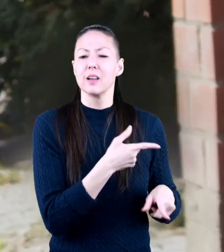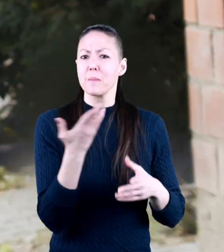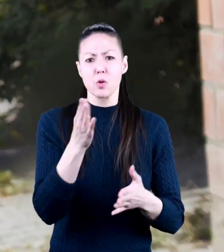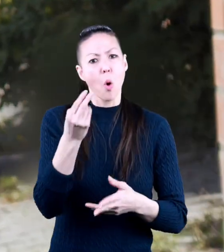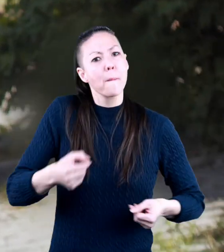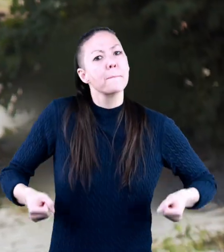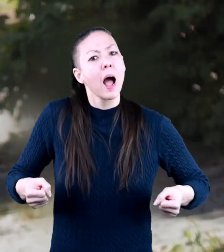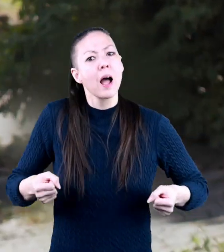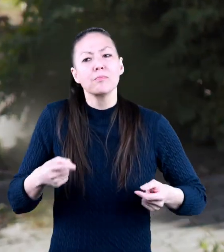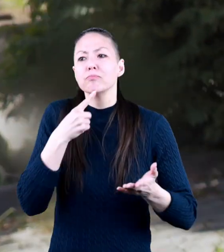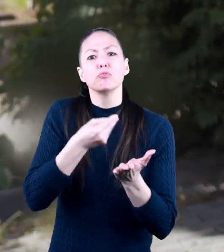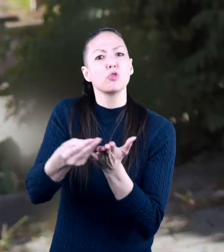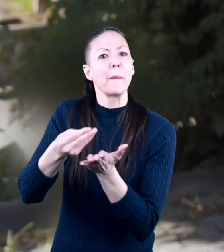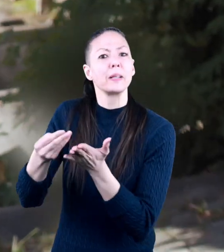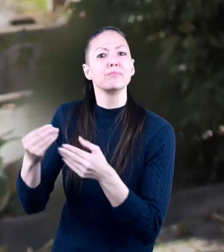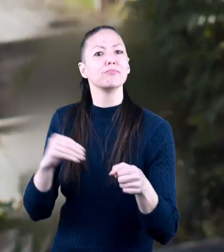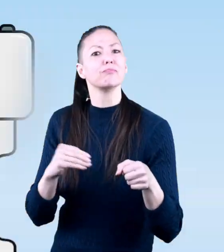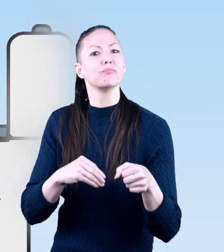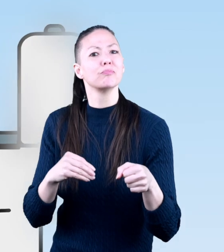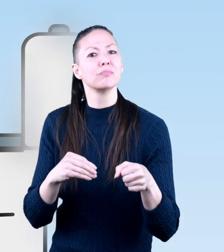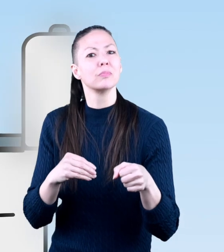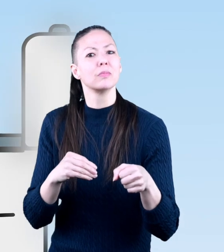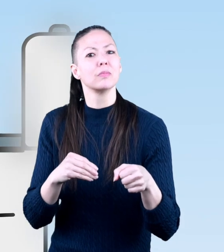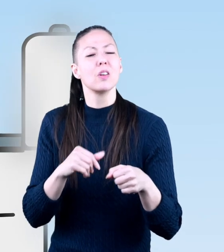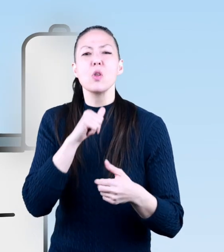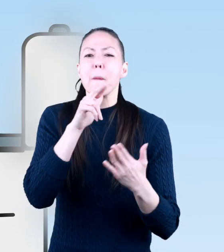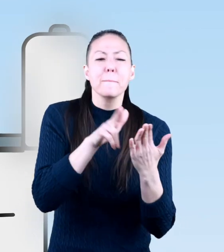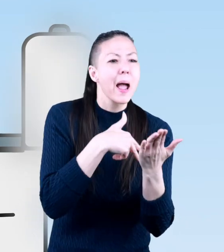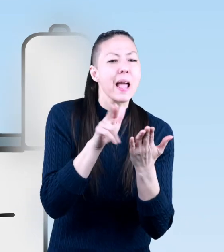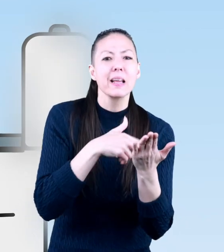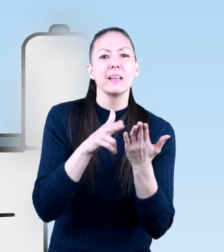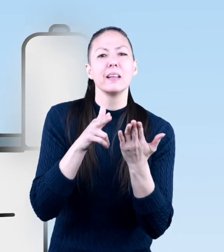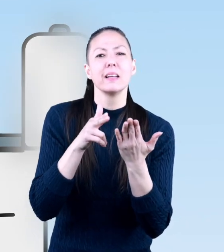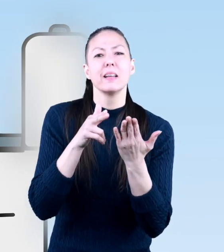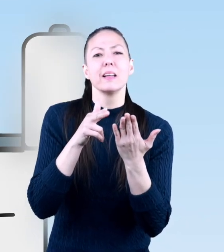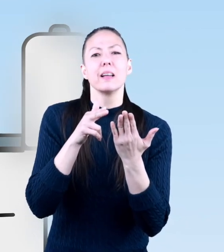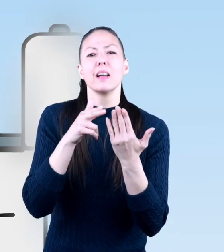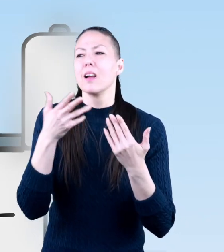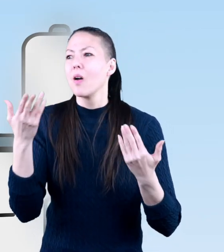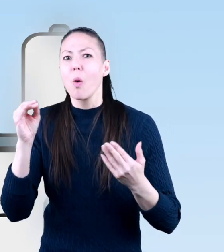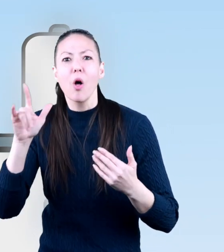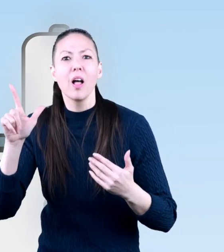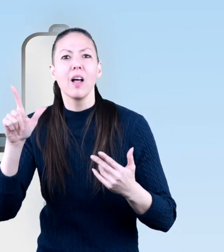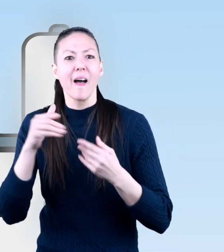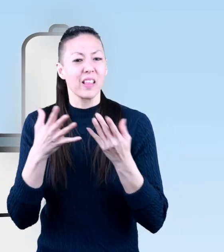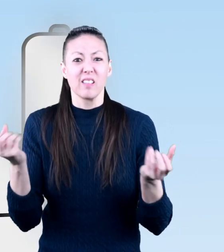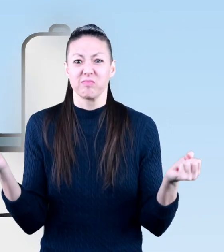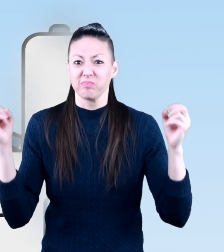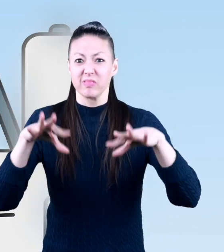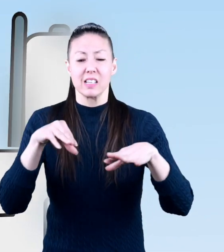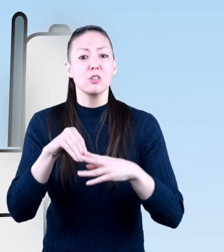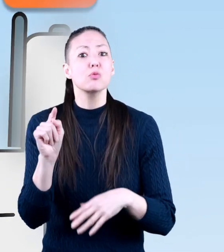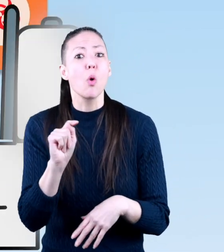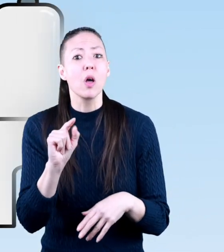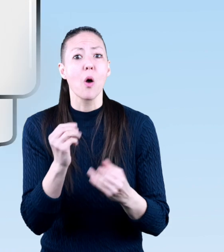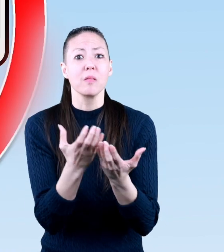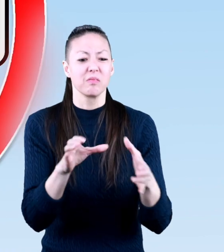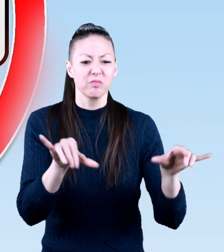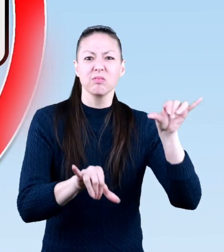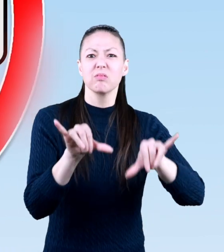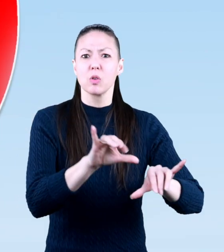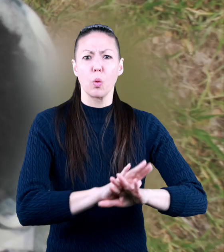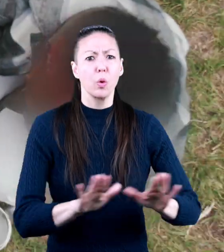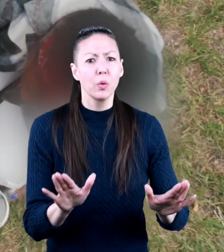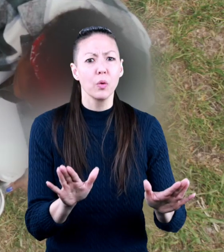own bags to pick up your groceries don't put paints oils medicines or chemicals down sink drains or